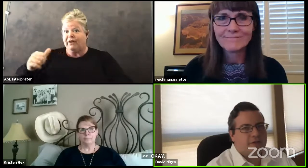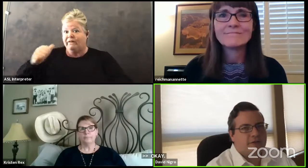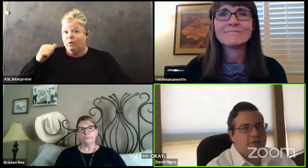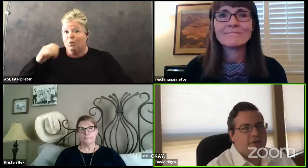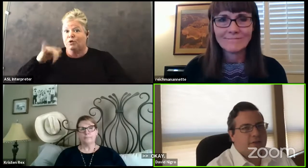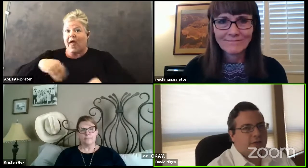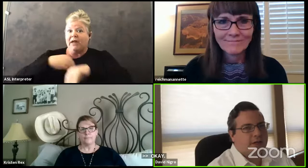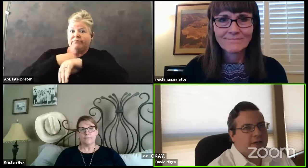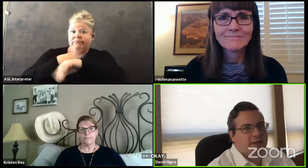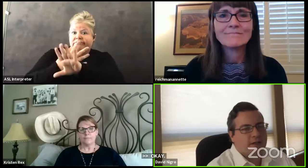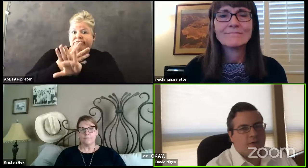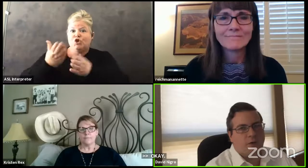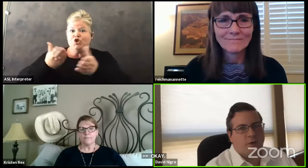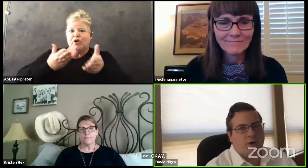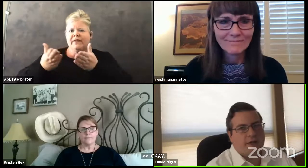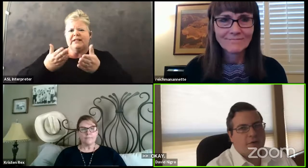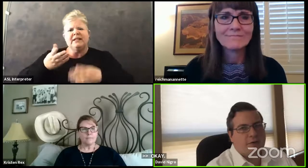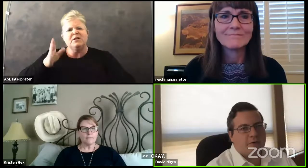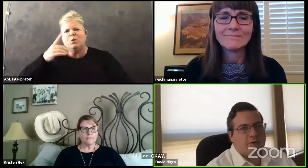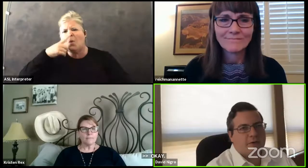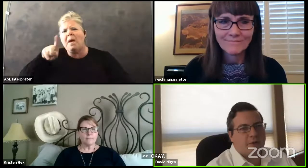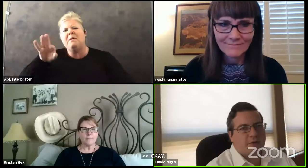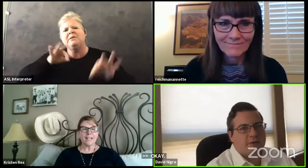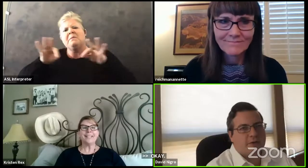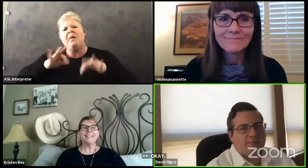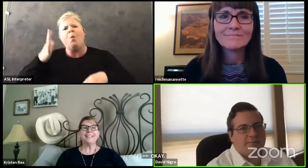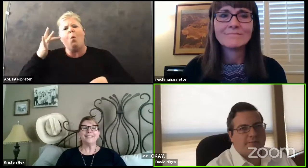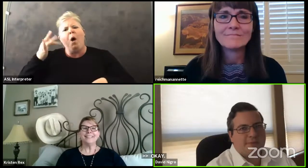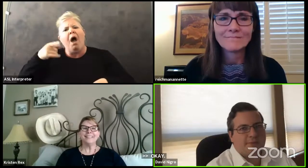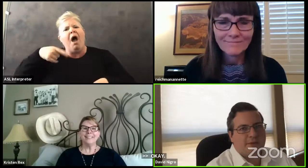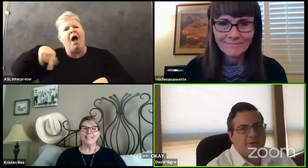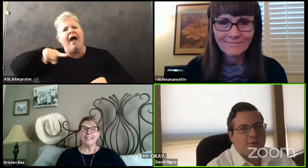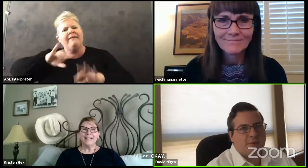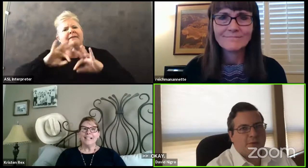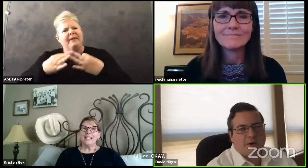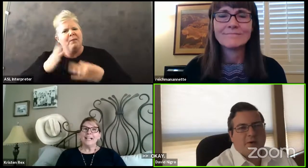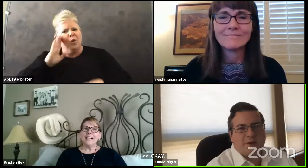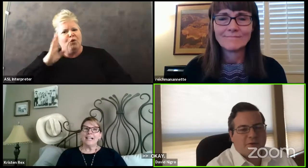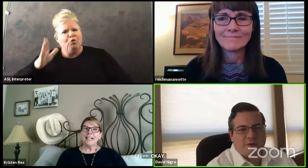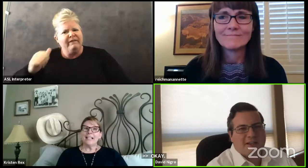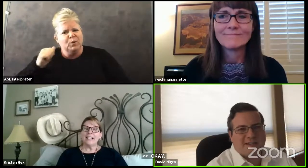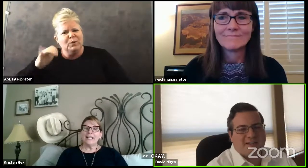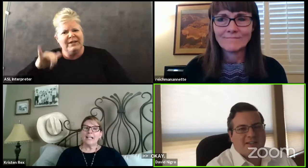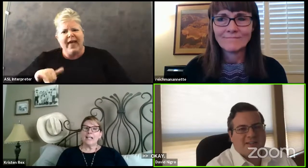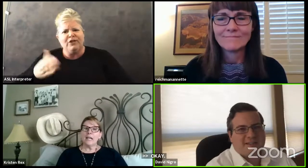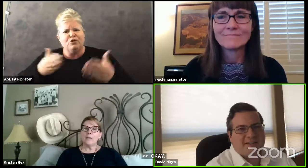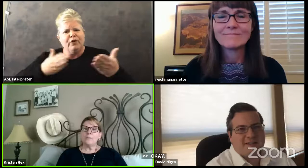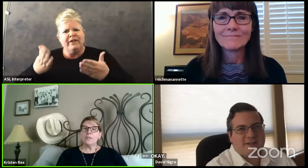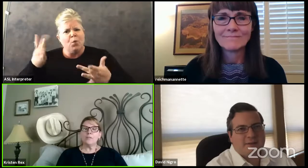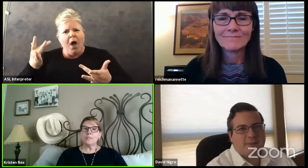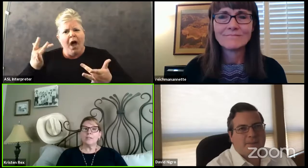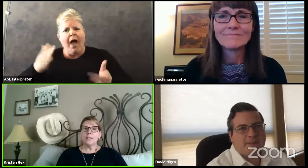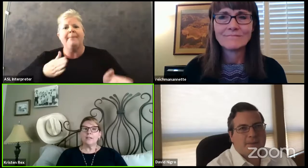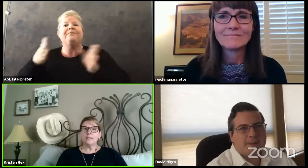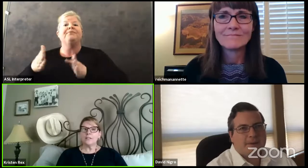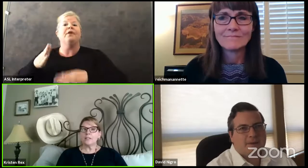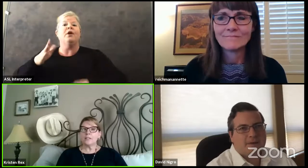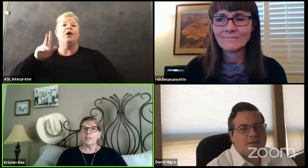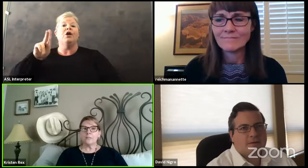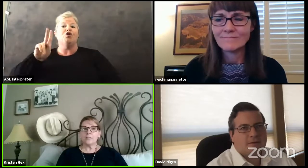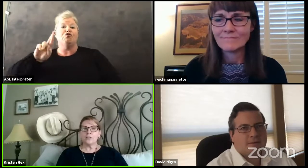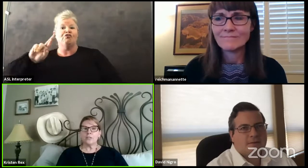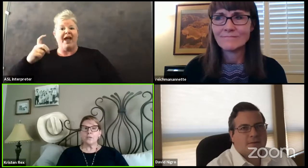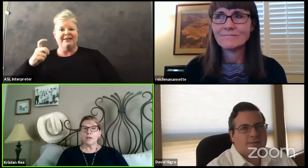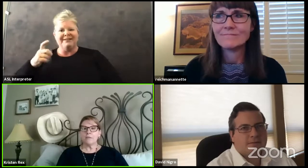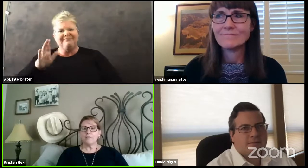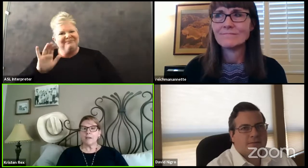services. Can you explain why they would refuse, but what's the, why would they refuse them? Um, you know, there's a lot of, there's